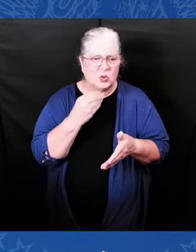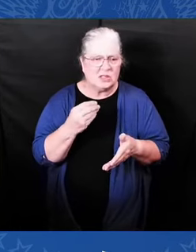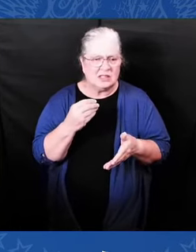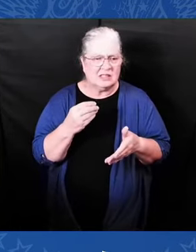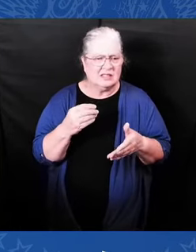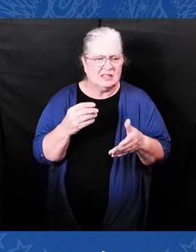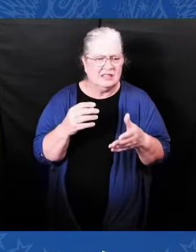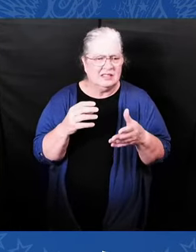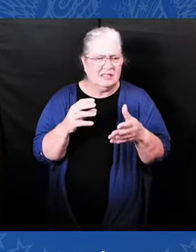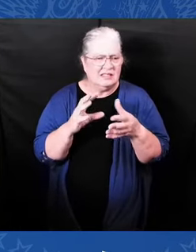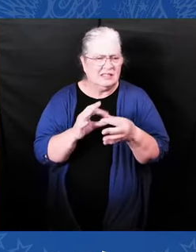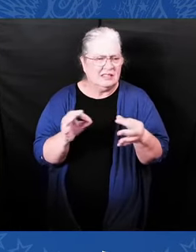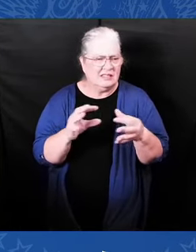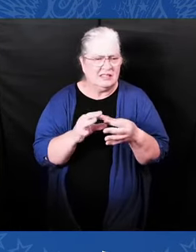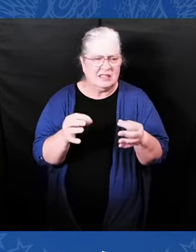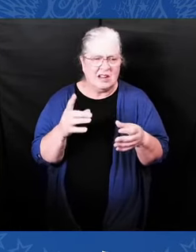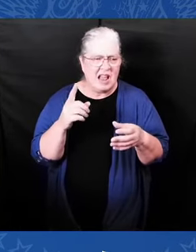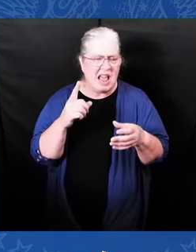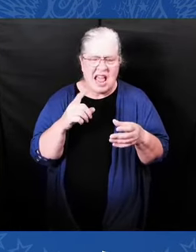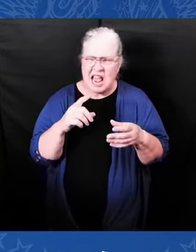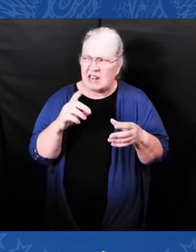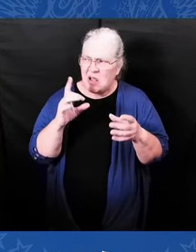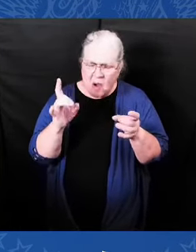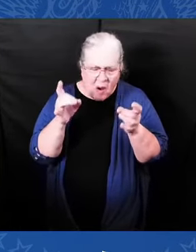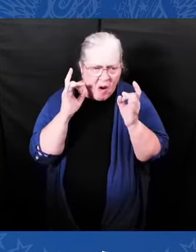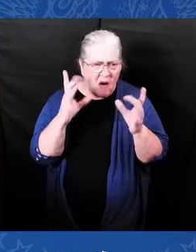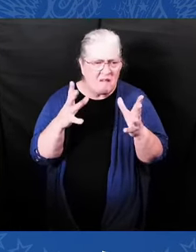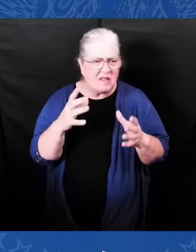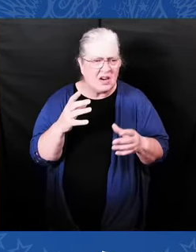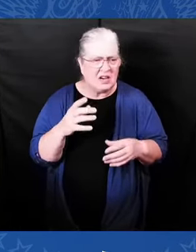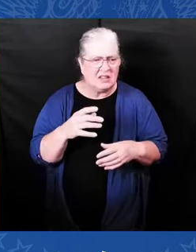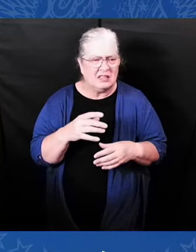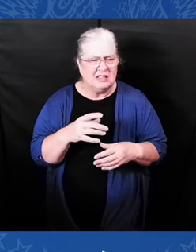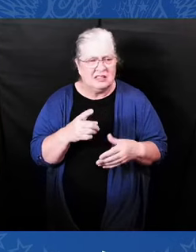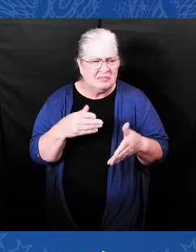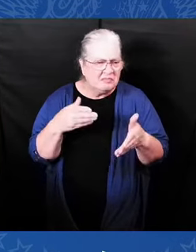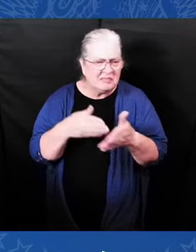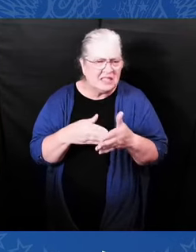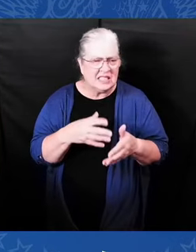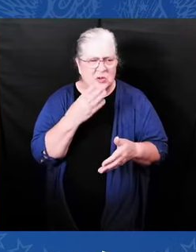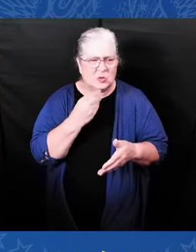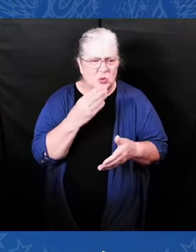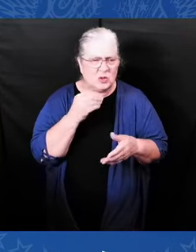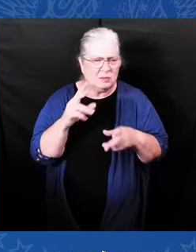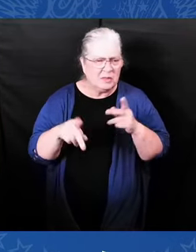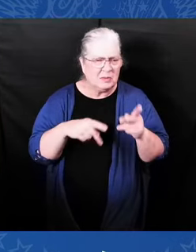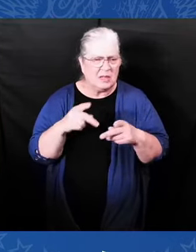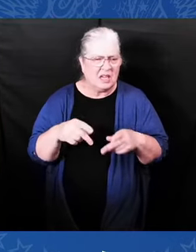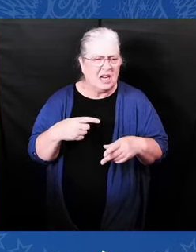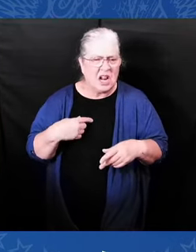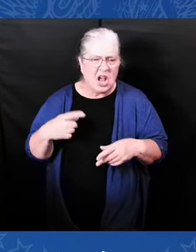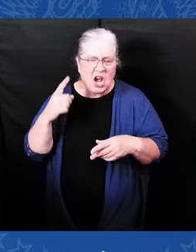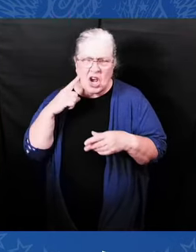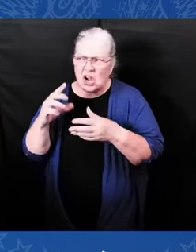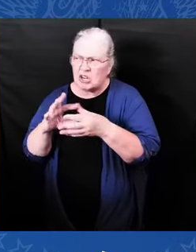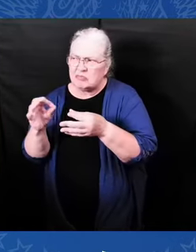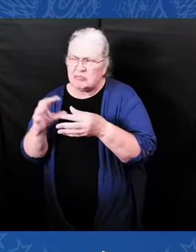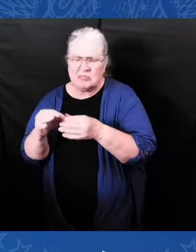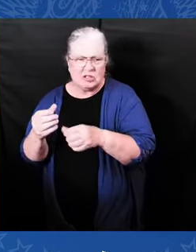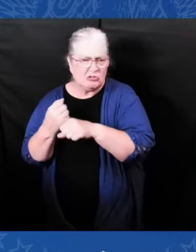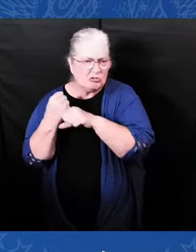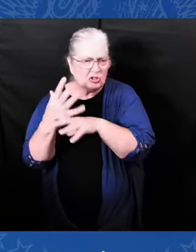this ugly demonstration, a young woman was murdered. And when the President at the time was asked